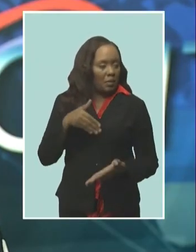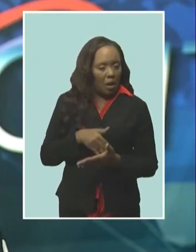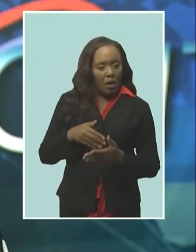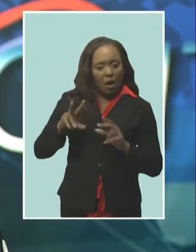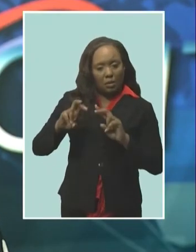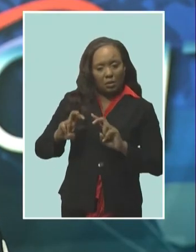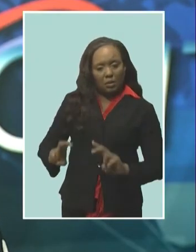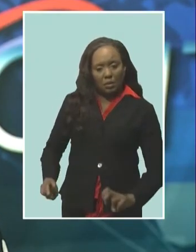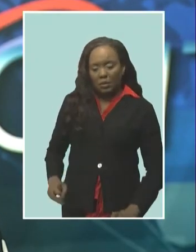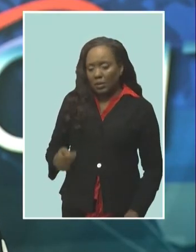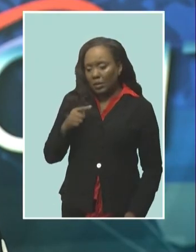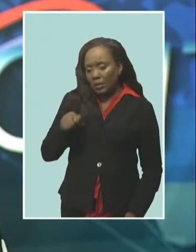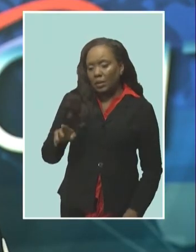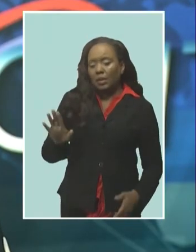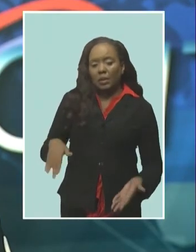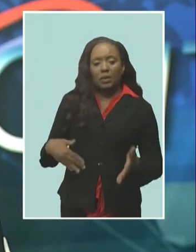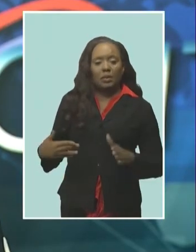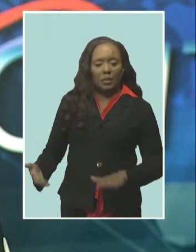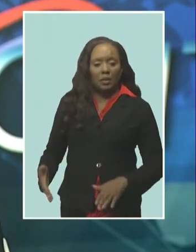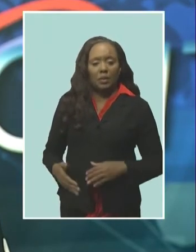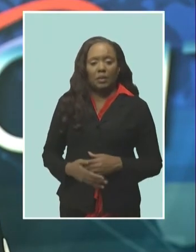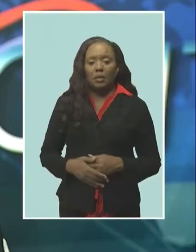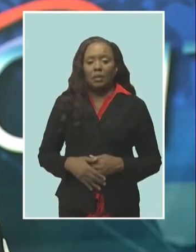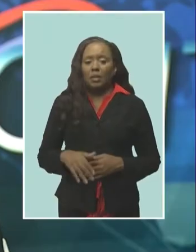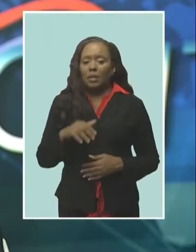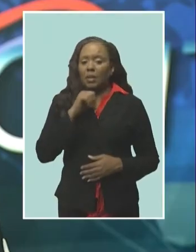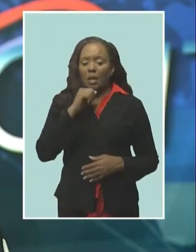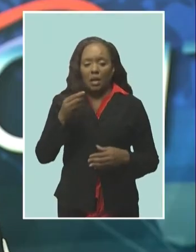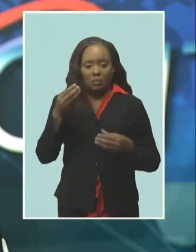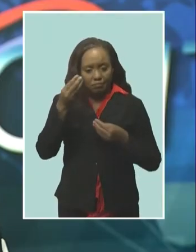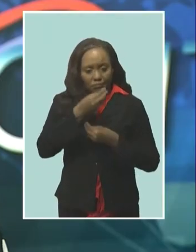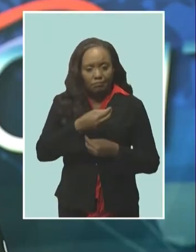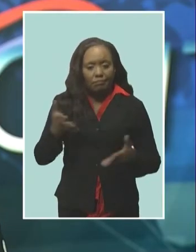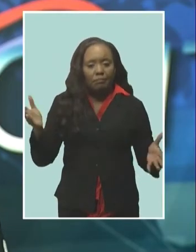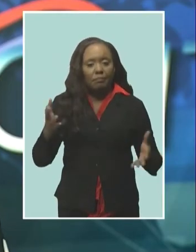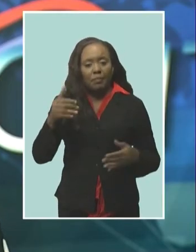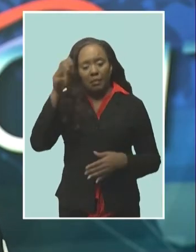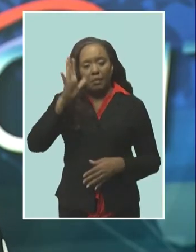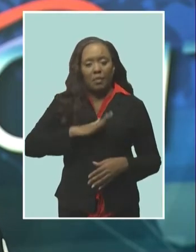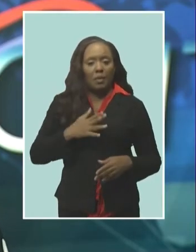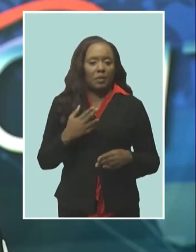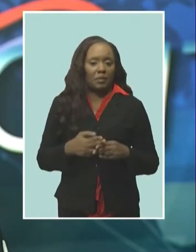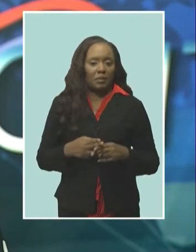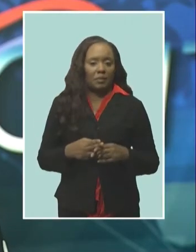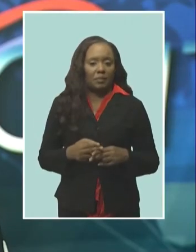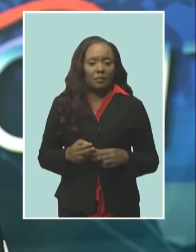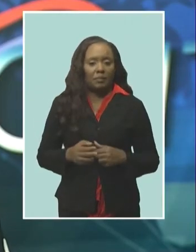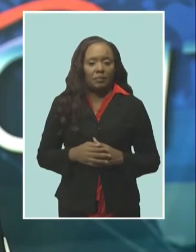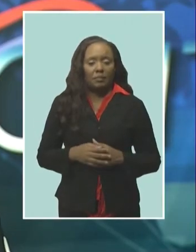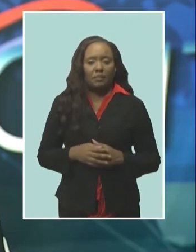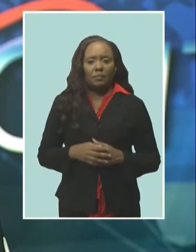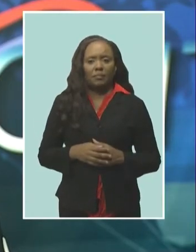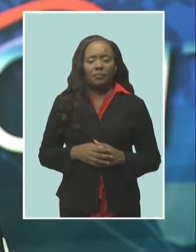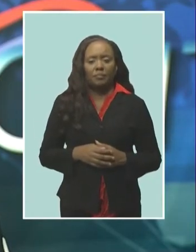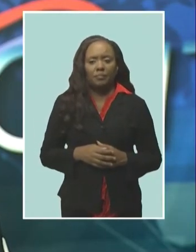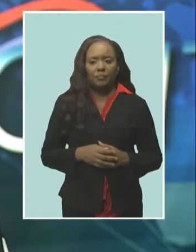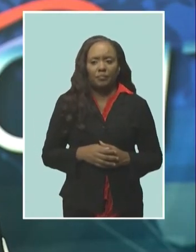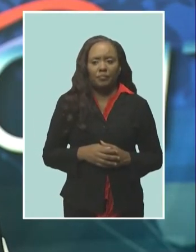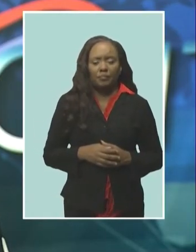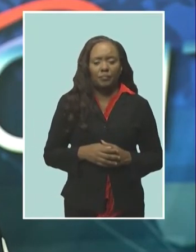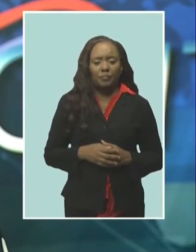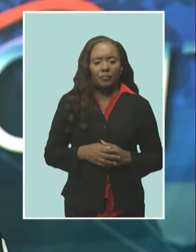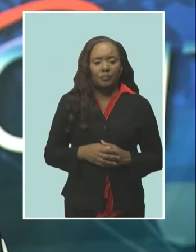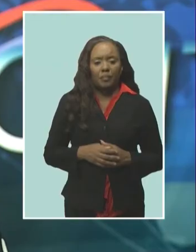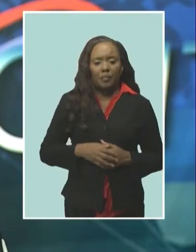scene by a medical doctor police have not yet released the identity of the man a 21 year